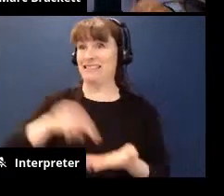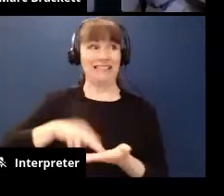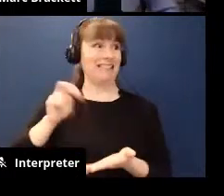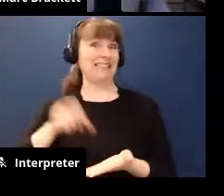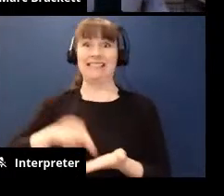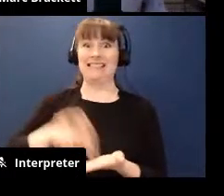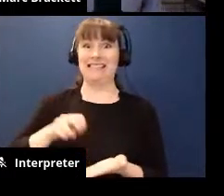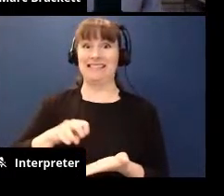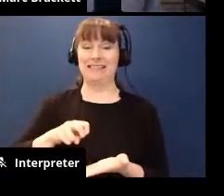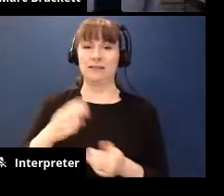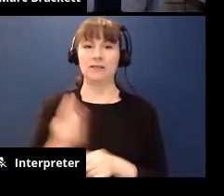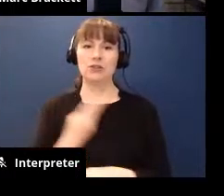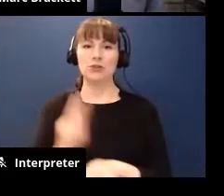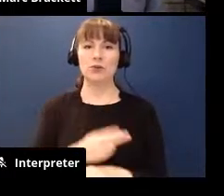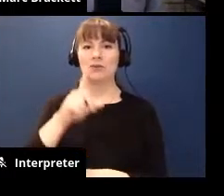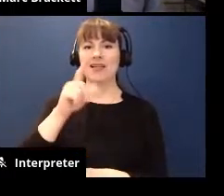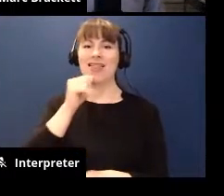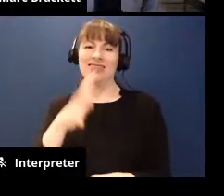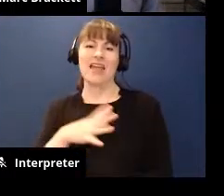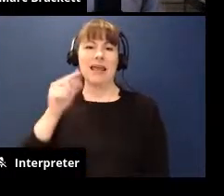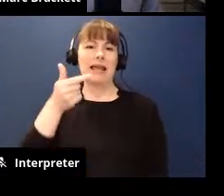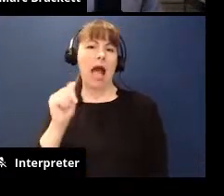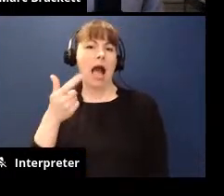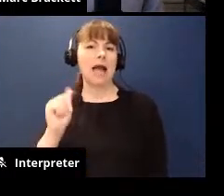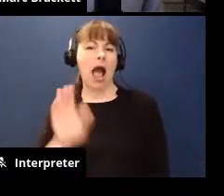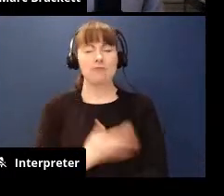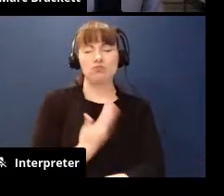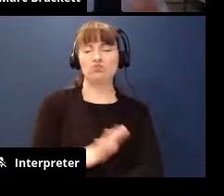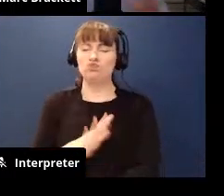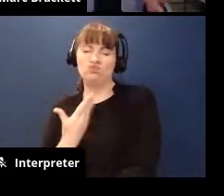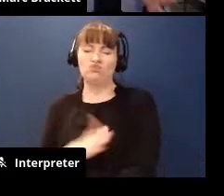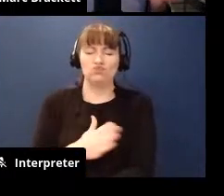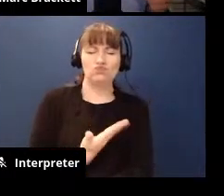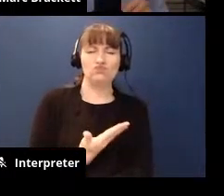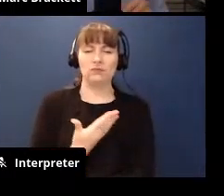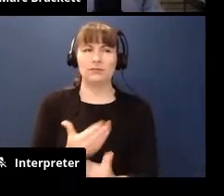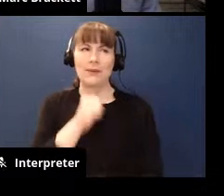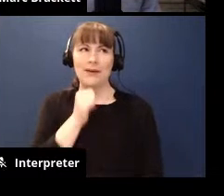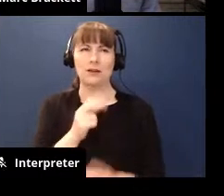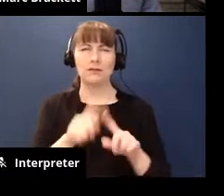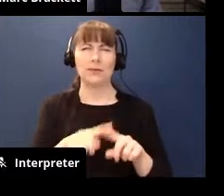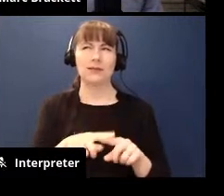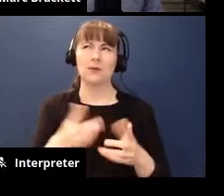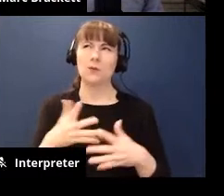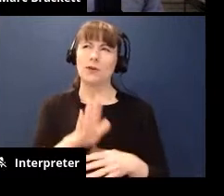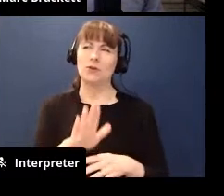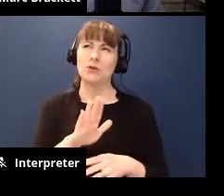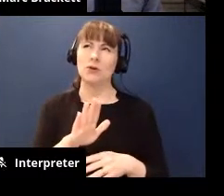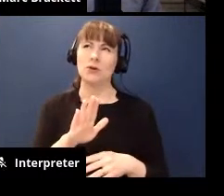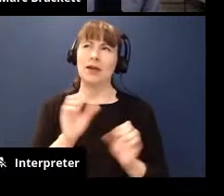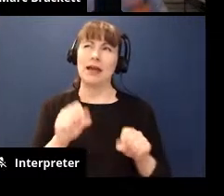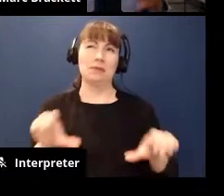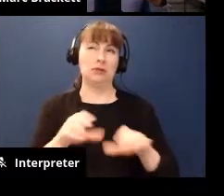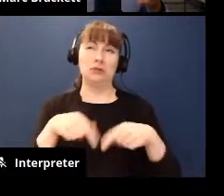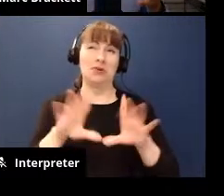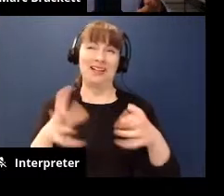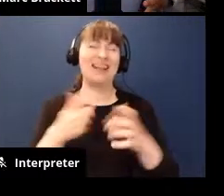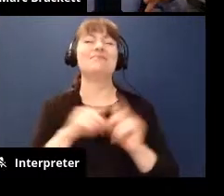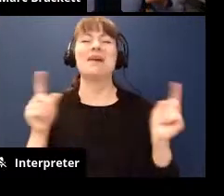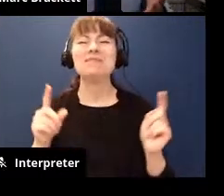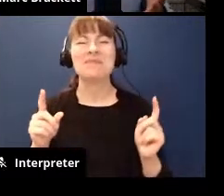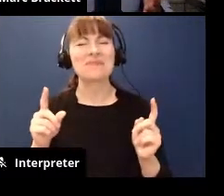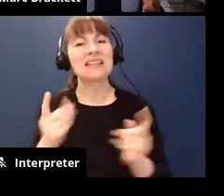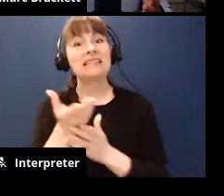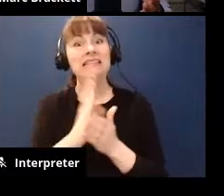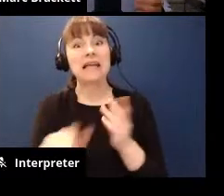and down put on a little lady gaga or something like that right and maybe not depends on you know what you're able to do in your classroom but some kind